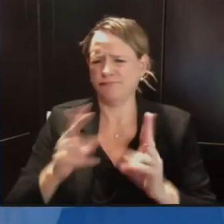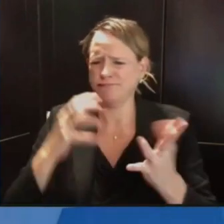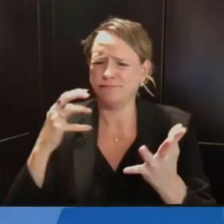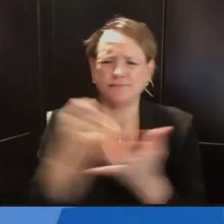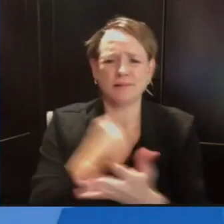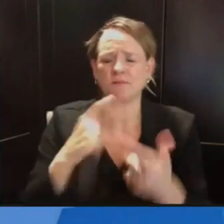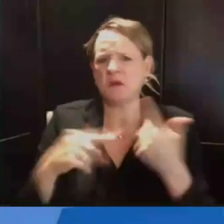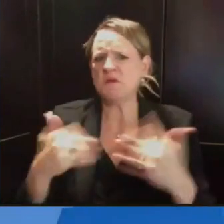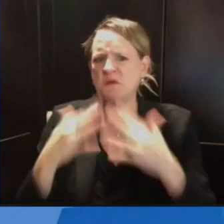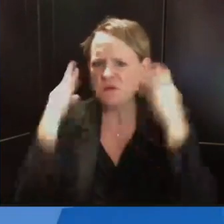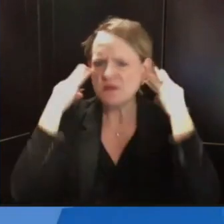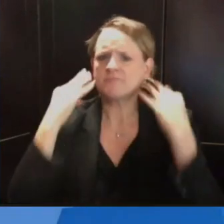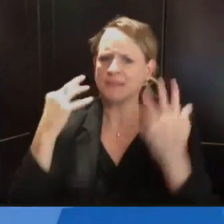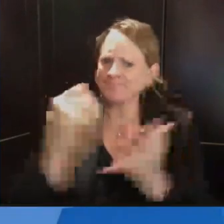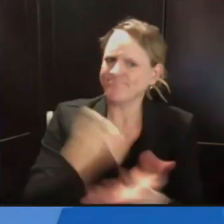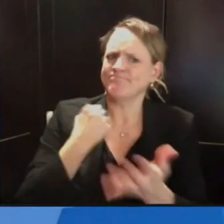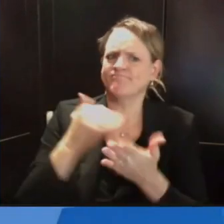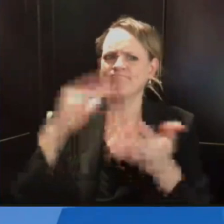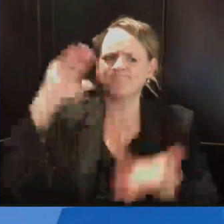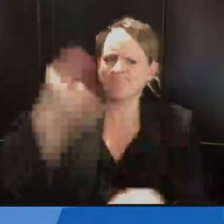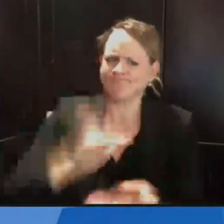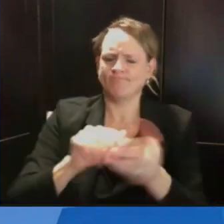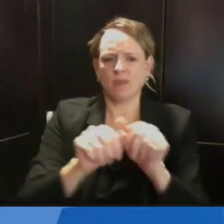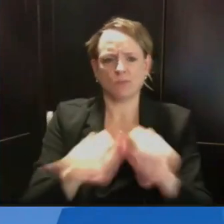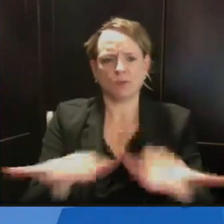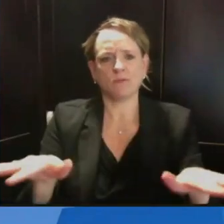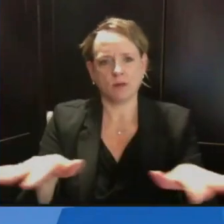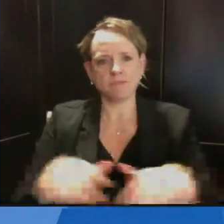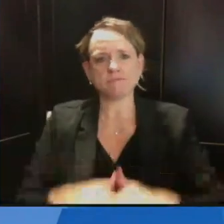to Scott Bauer from the Associated Press. Scott?